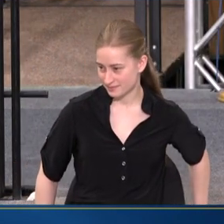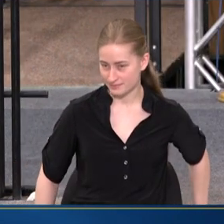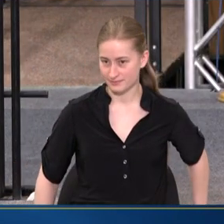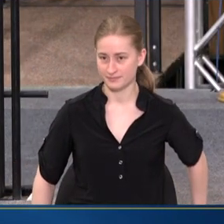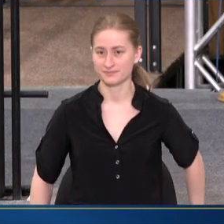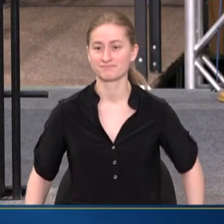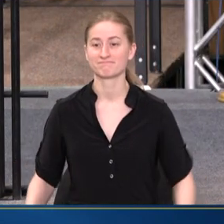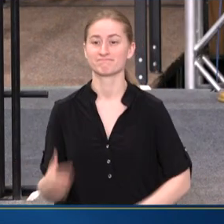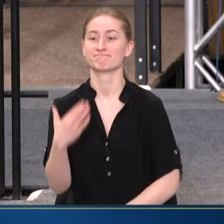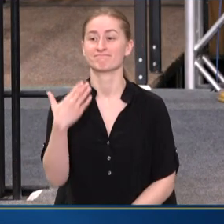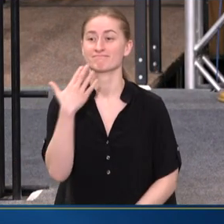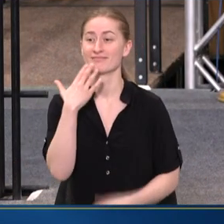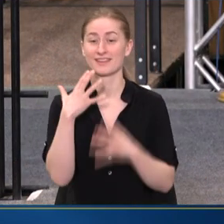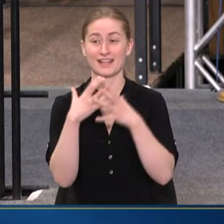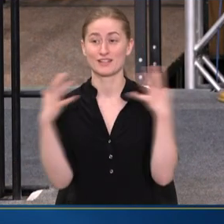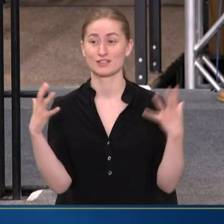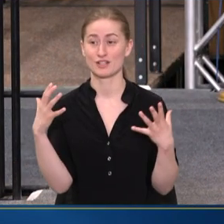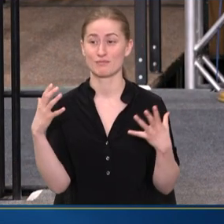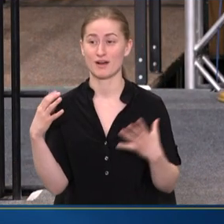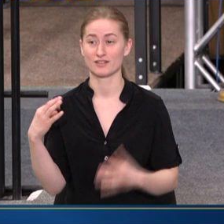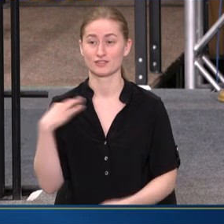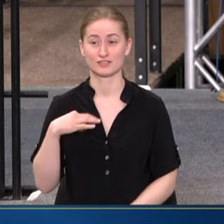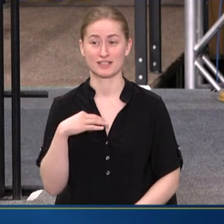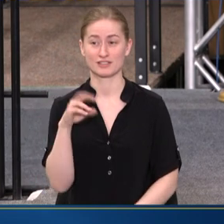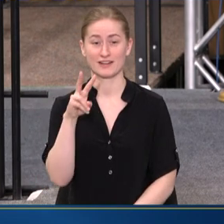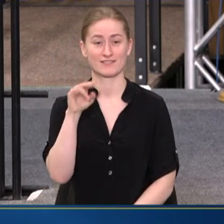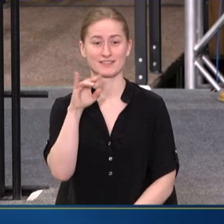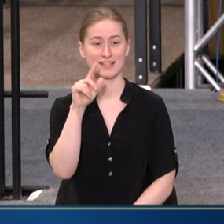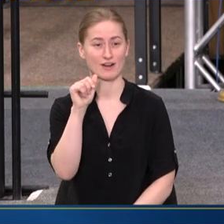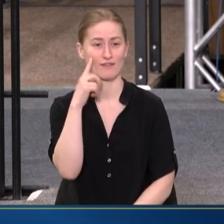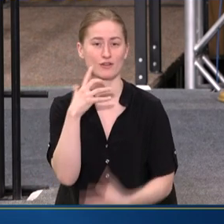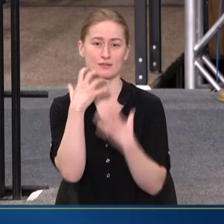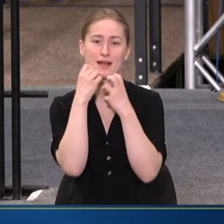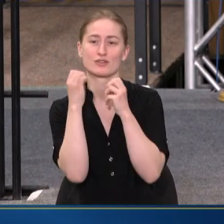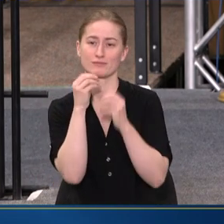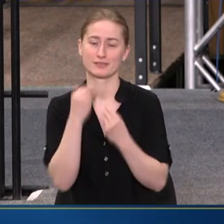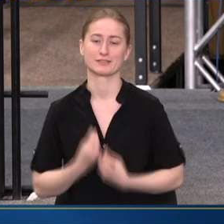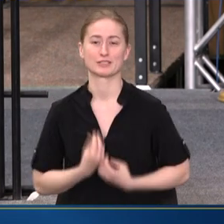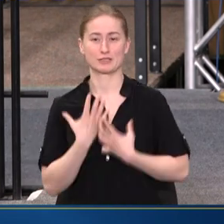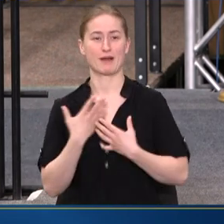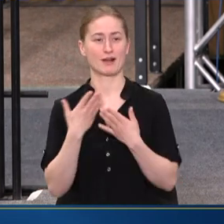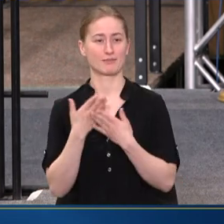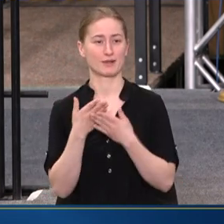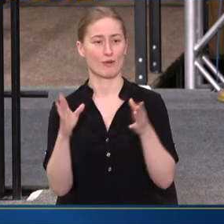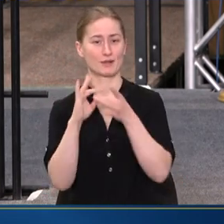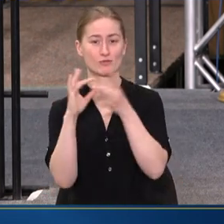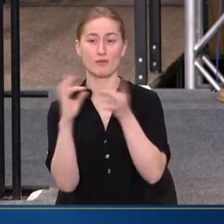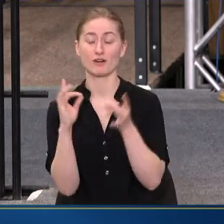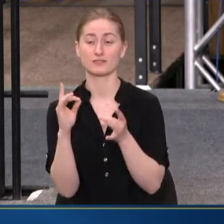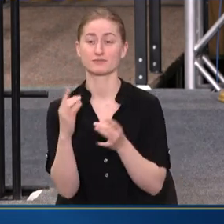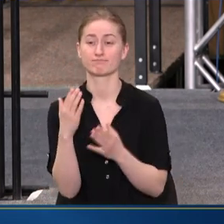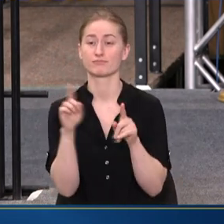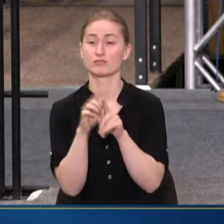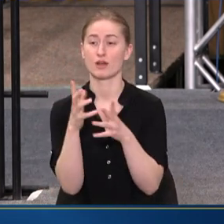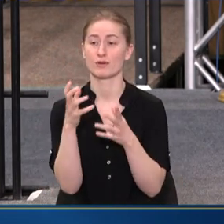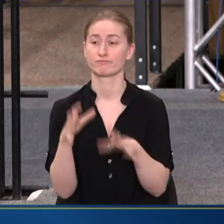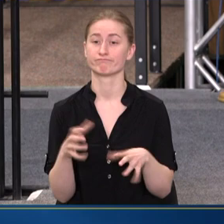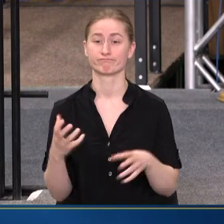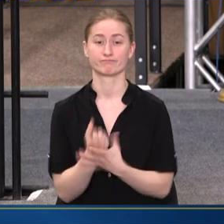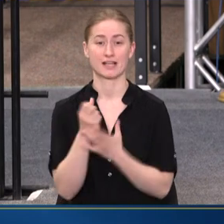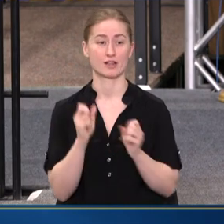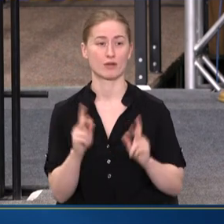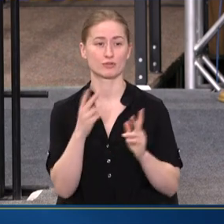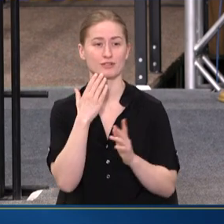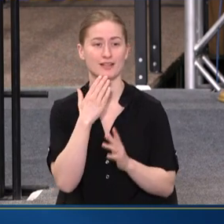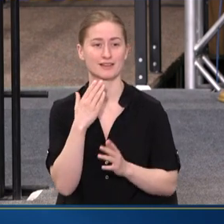THANK YOU SO MUCH, SECRETARY BECERA, FOR THOSE PASSIONATE, INSPIRING OPEN REMARKS. BUT ALSO, I WANT TO TAKE THIS OPPORTUNITY